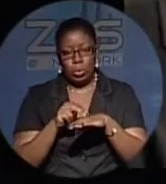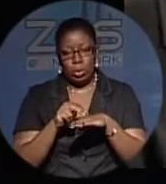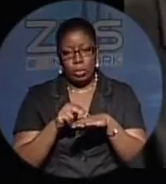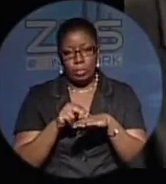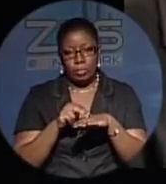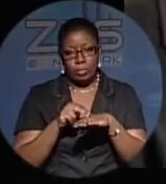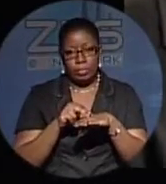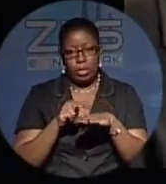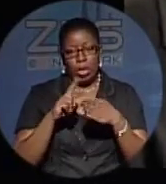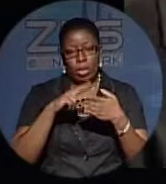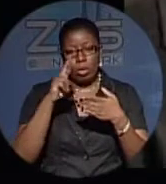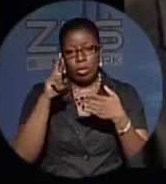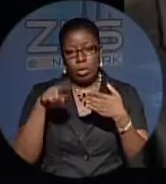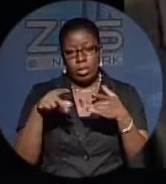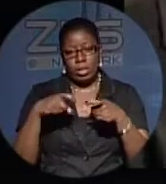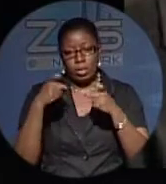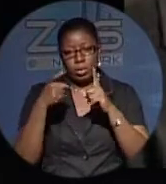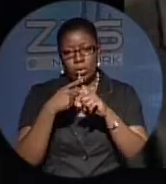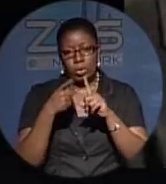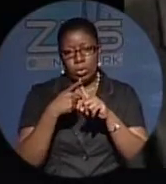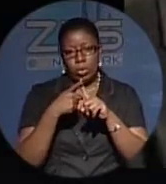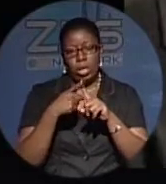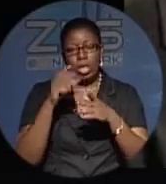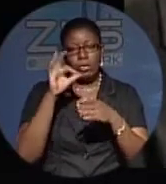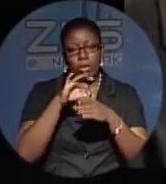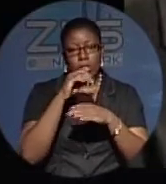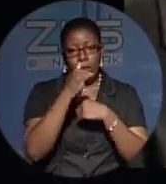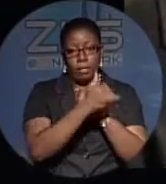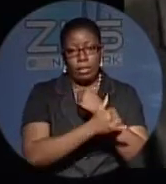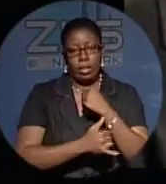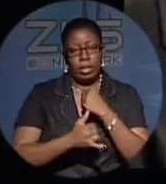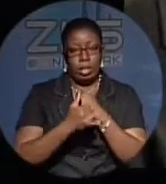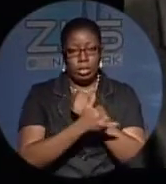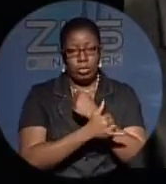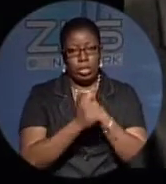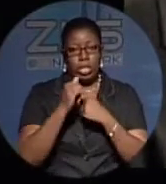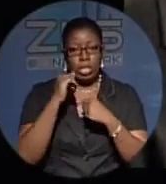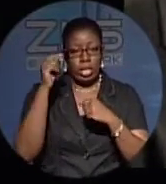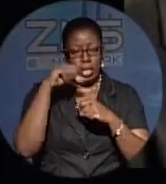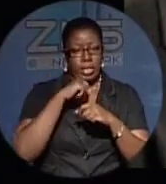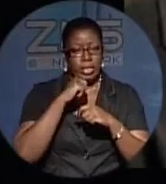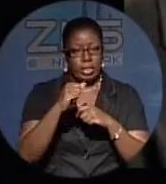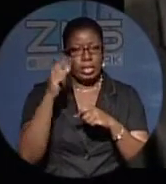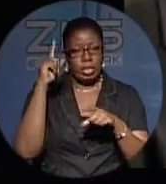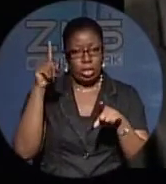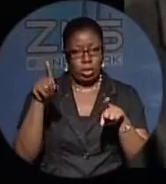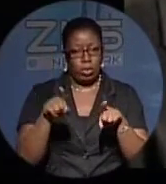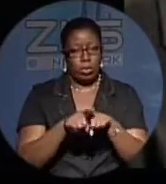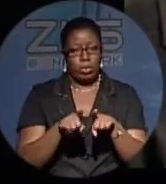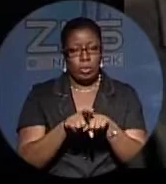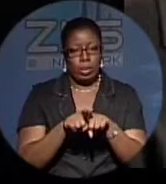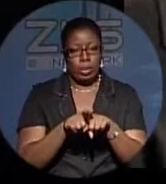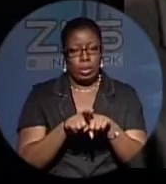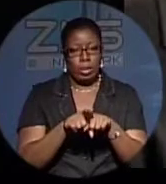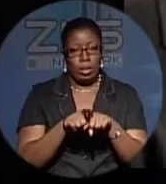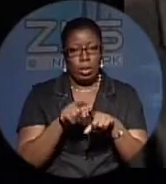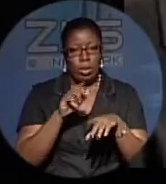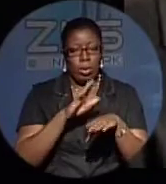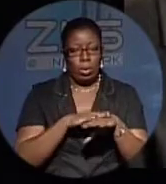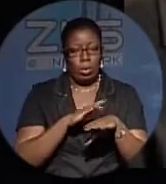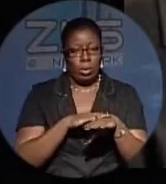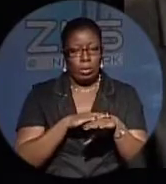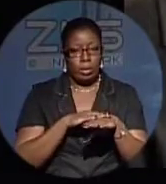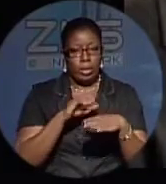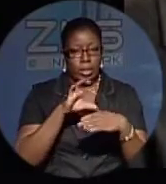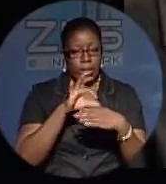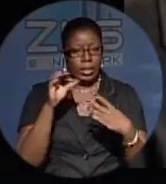the result is fair to the voters of the country. Davis says he disagrees with the majority party on the question of how to determine parity of